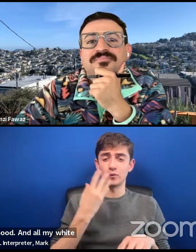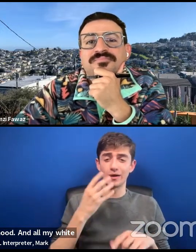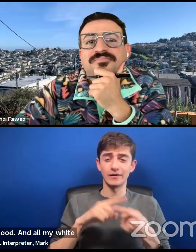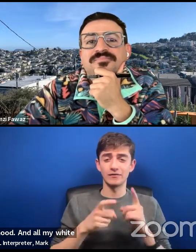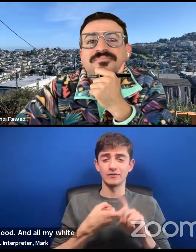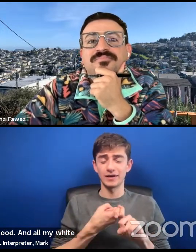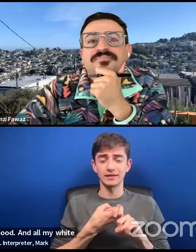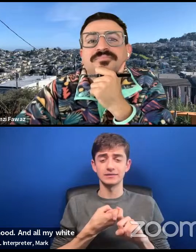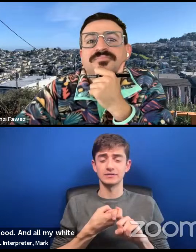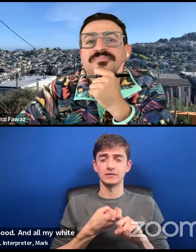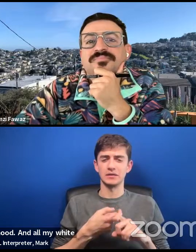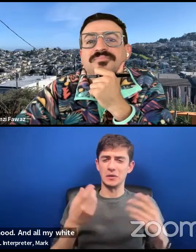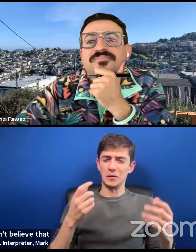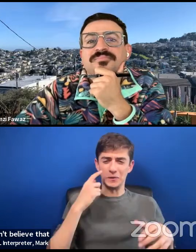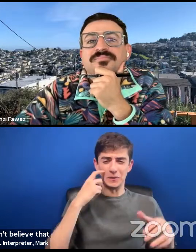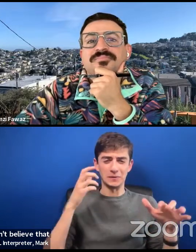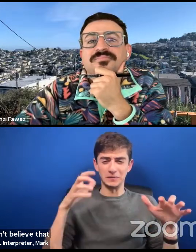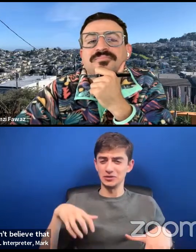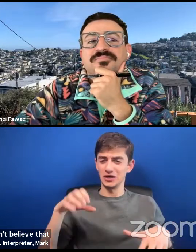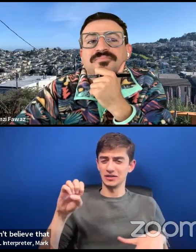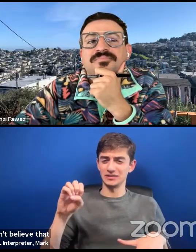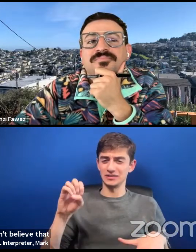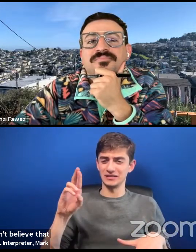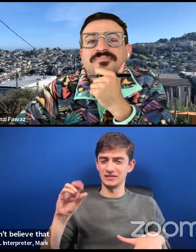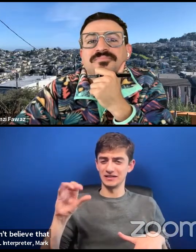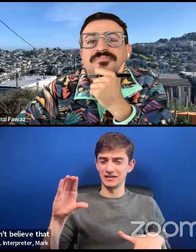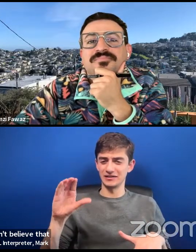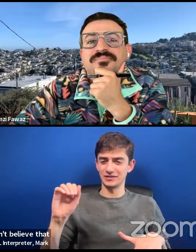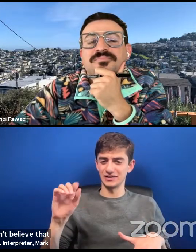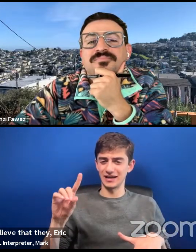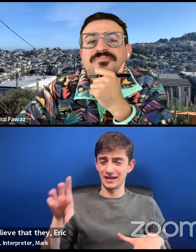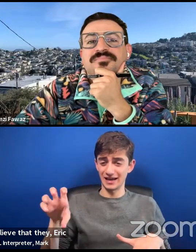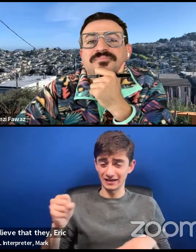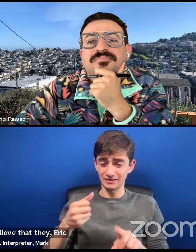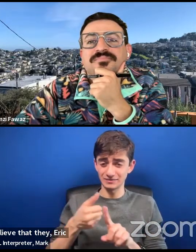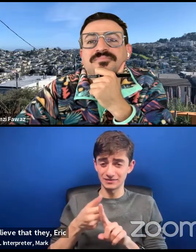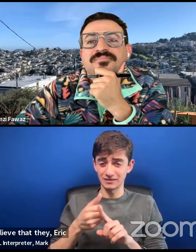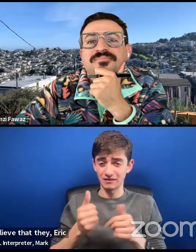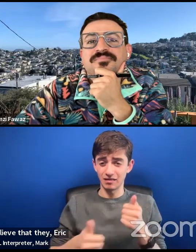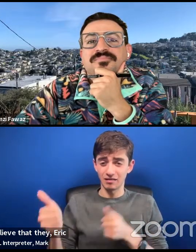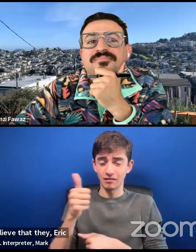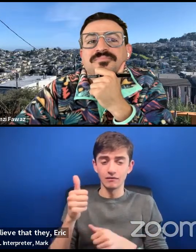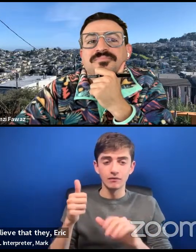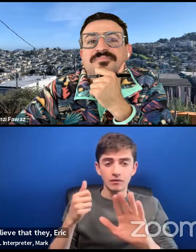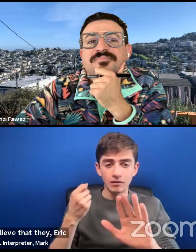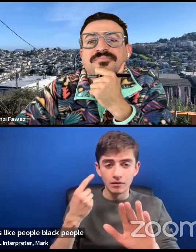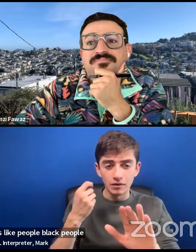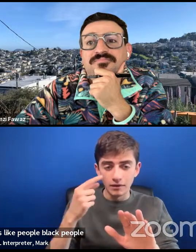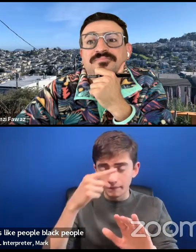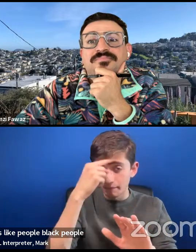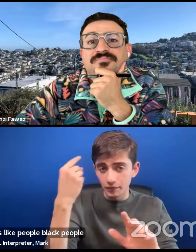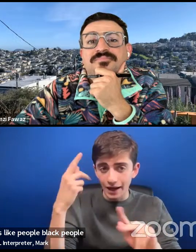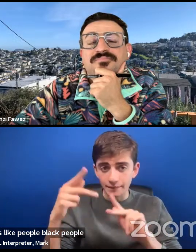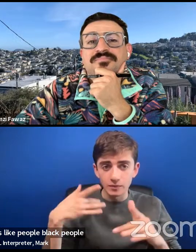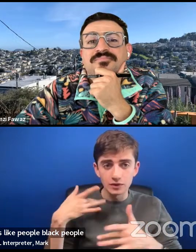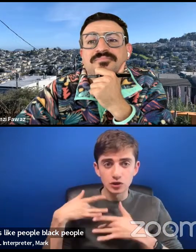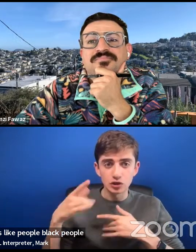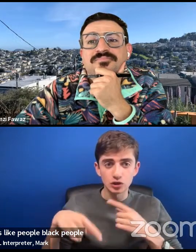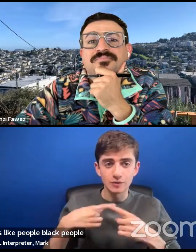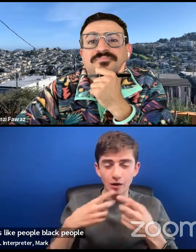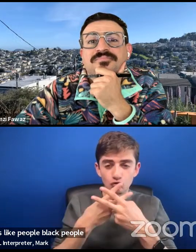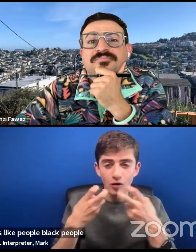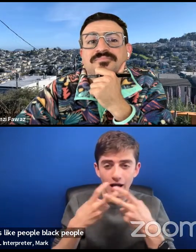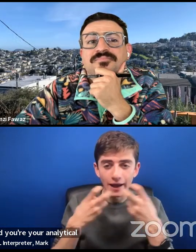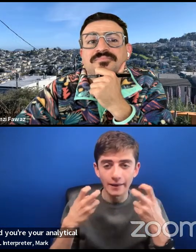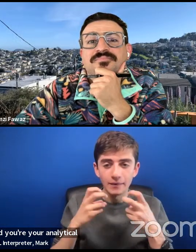they've, Eric, Eric Adams was, was, was voted in. It's like people, black people are concerned about crime. And your, your analytical frame